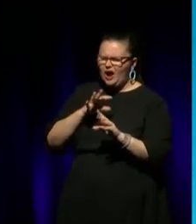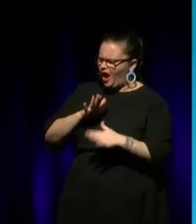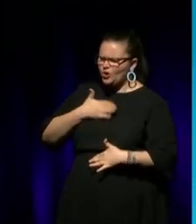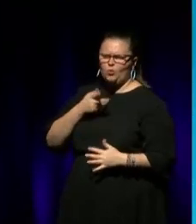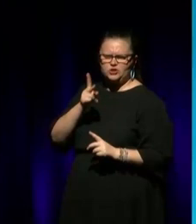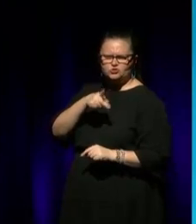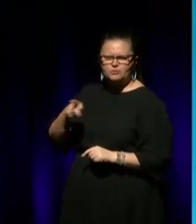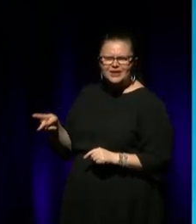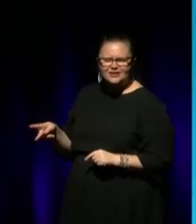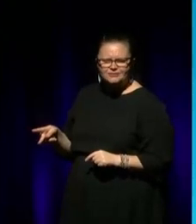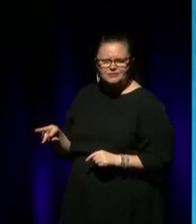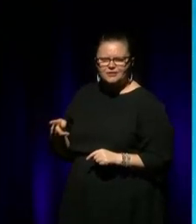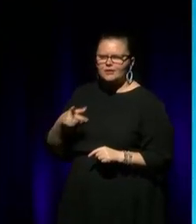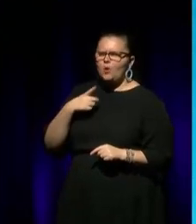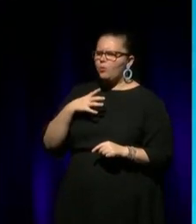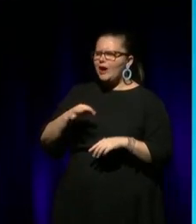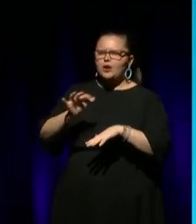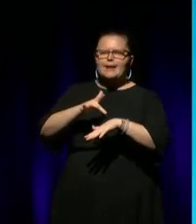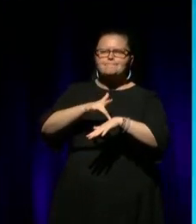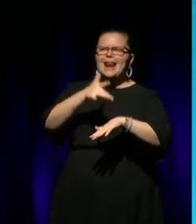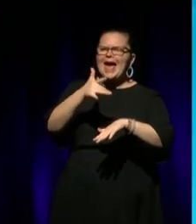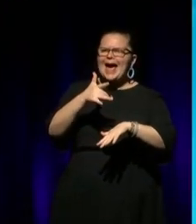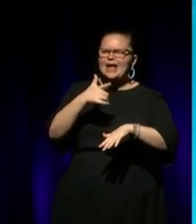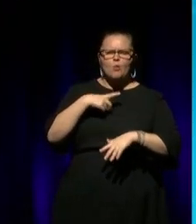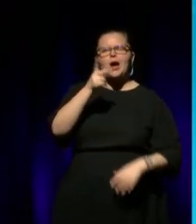Because no-one says to the ballet why they keep doing Swan Lake.